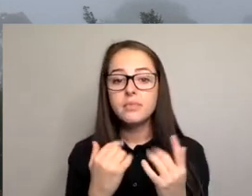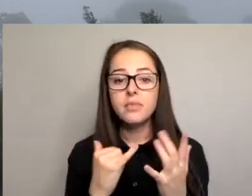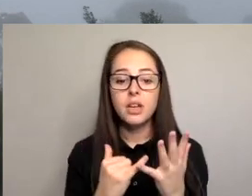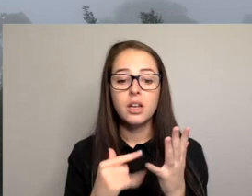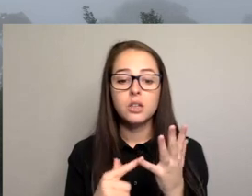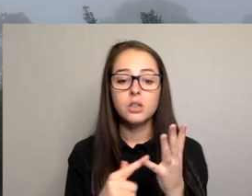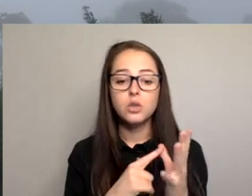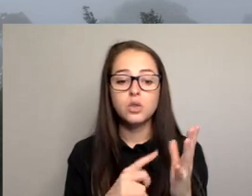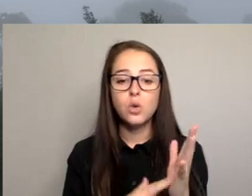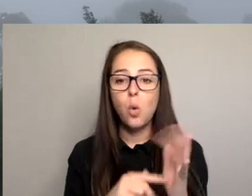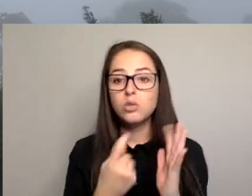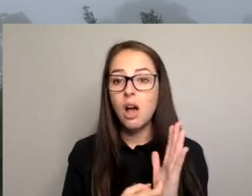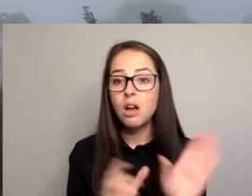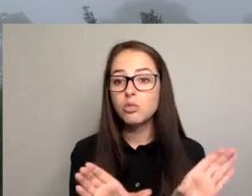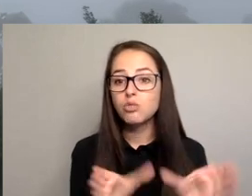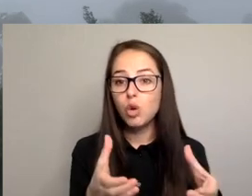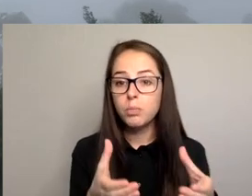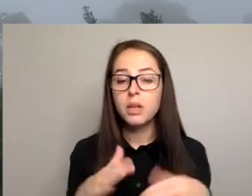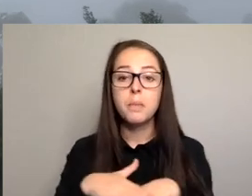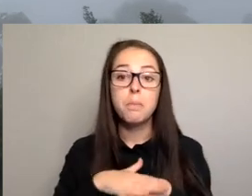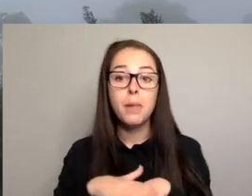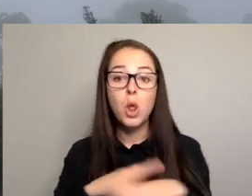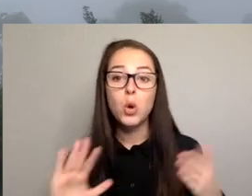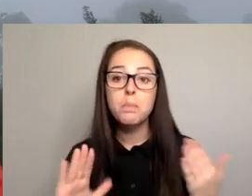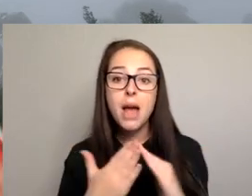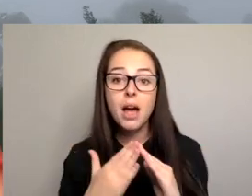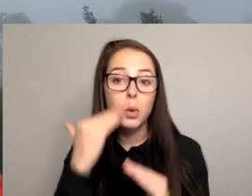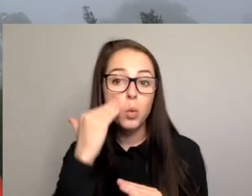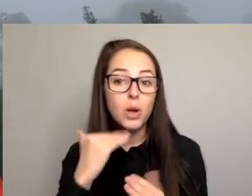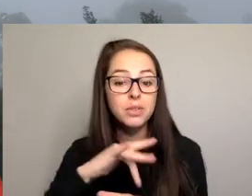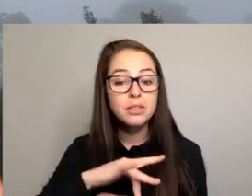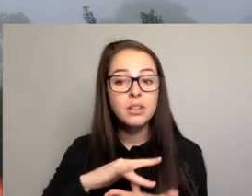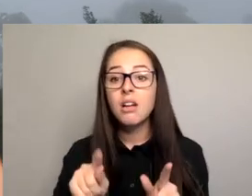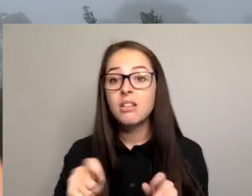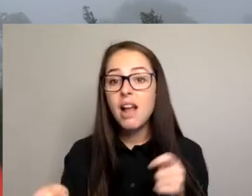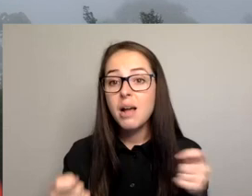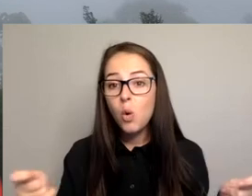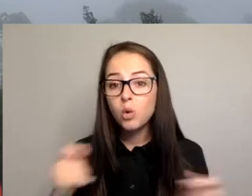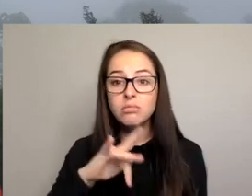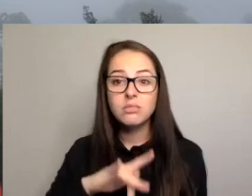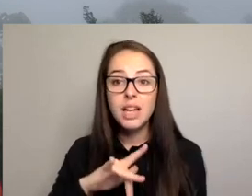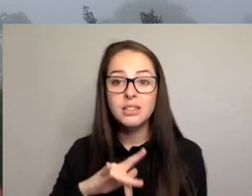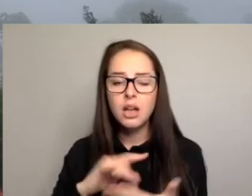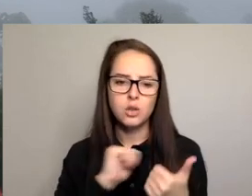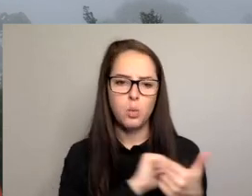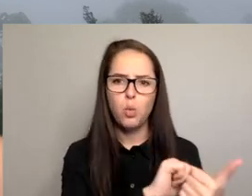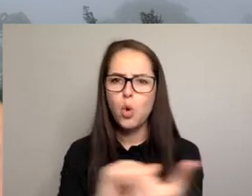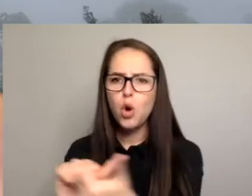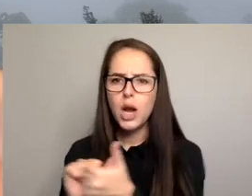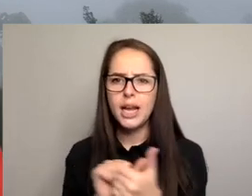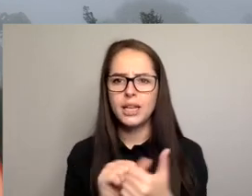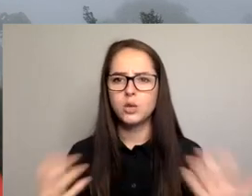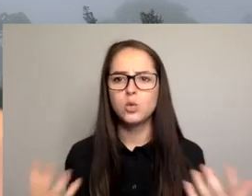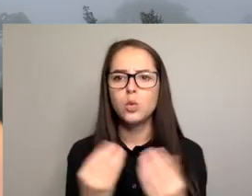in the Blue Mountains, our Blue Mountains Women's Health Center and our neighborhood centers. So being able to work collaboratively and collectively